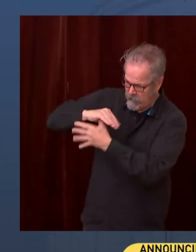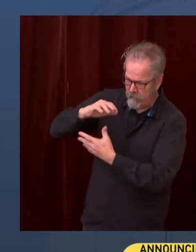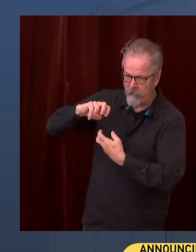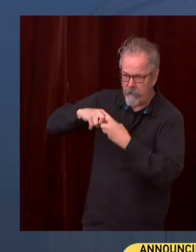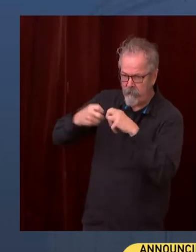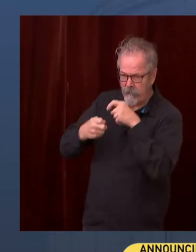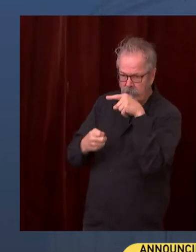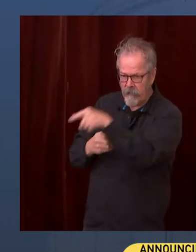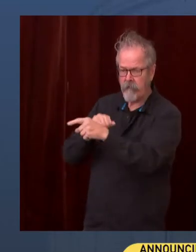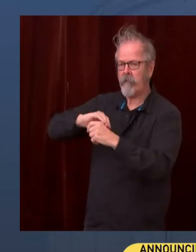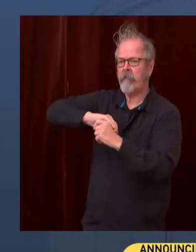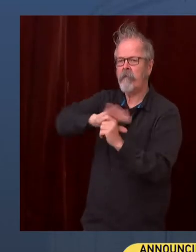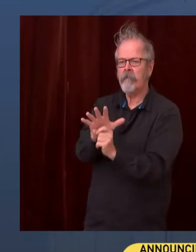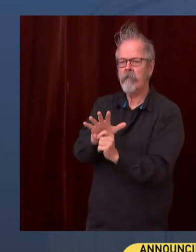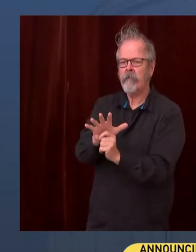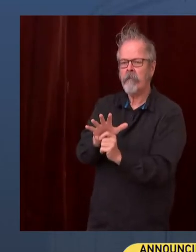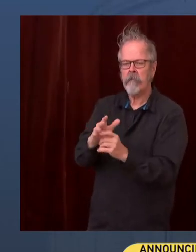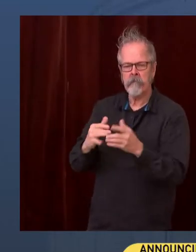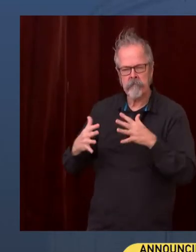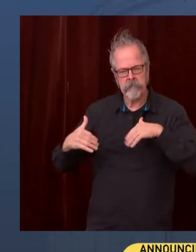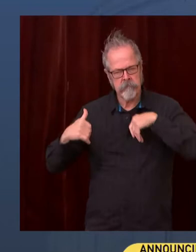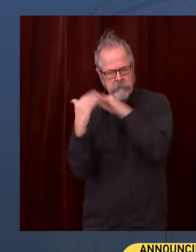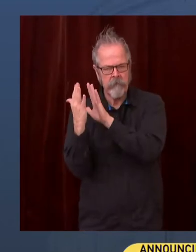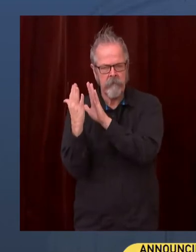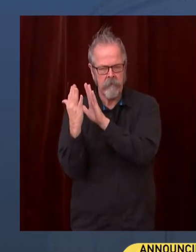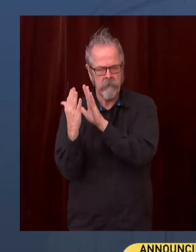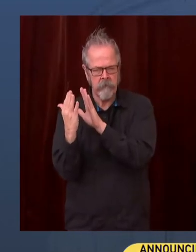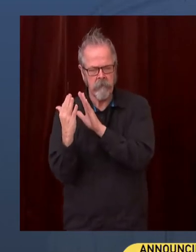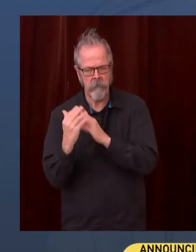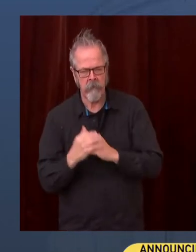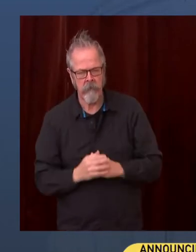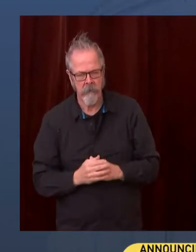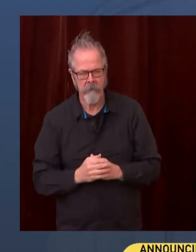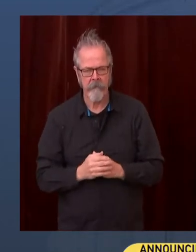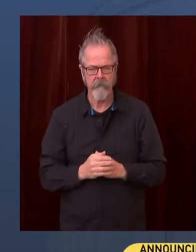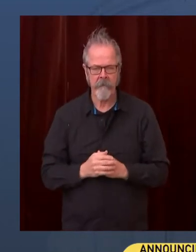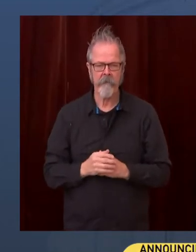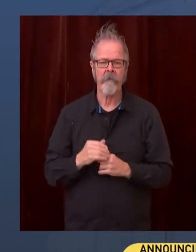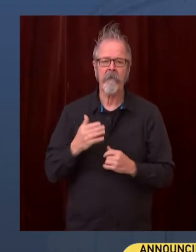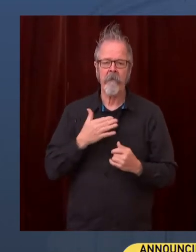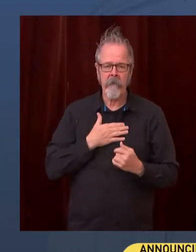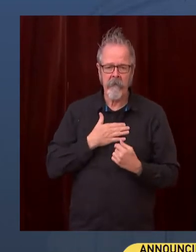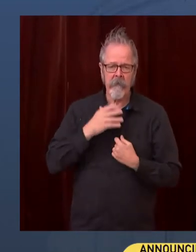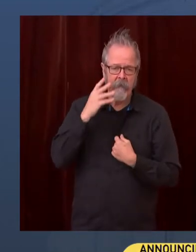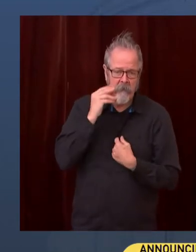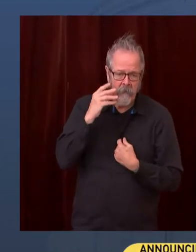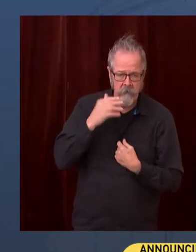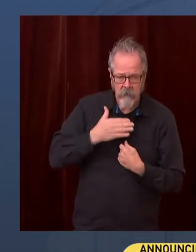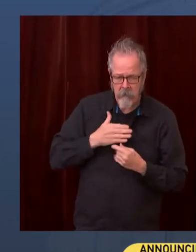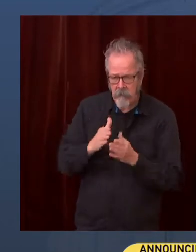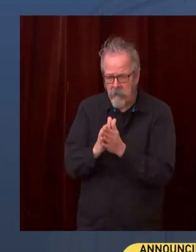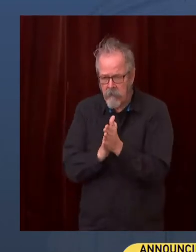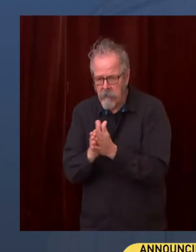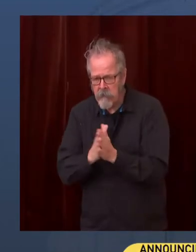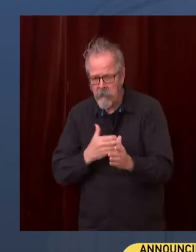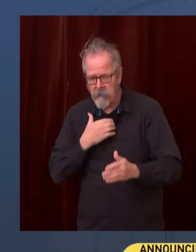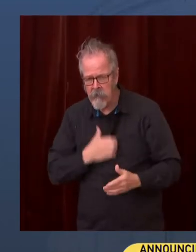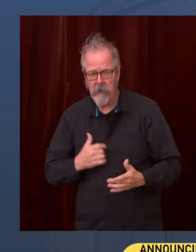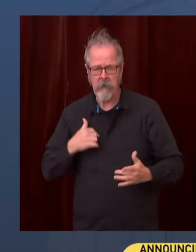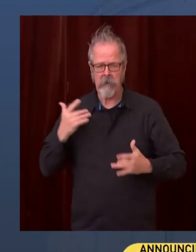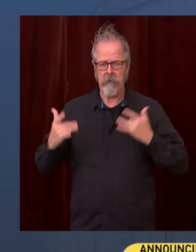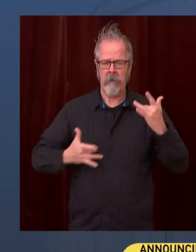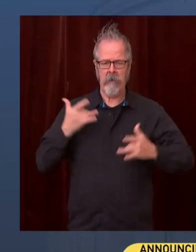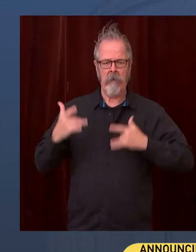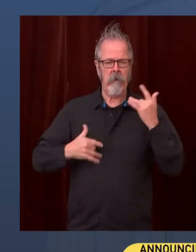to you, to the team, and to the state of Washington on behalf of all Washingtonians. Thank you. Dr. Shaw, thank you. Thanks for